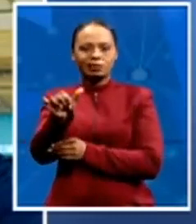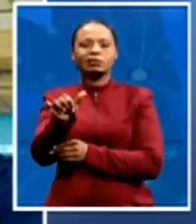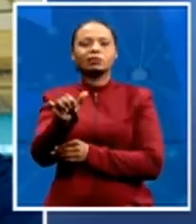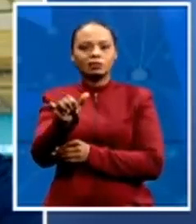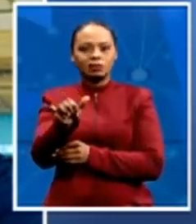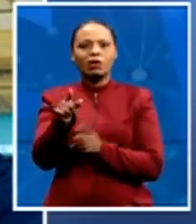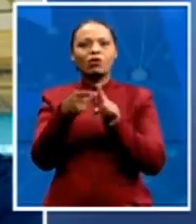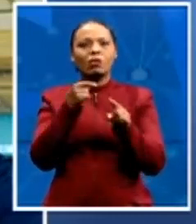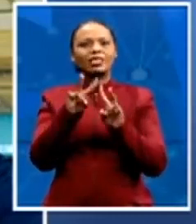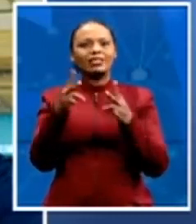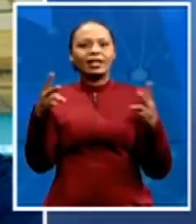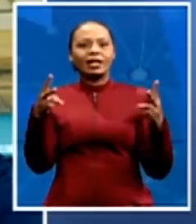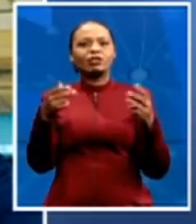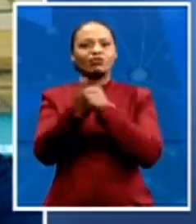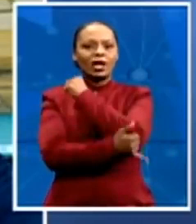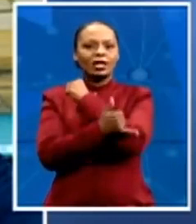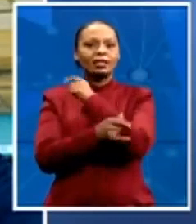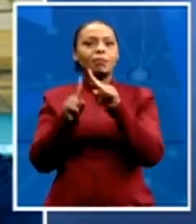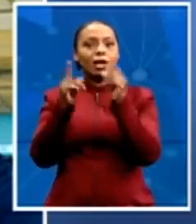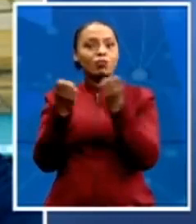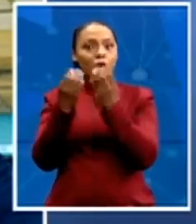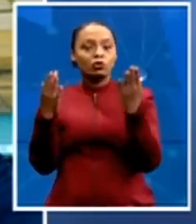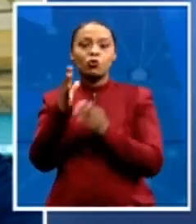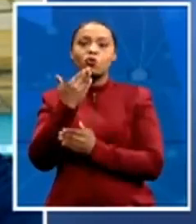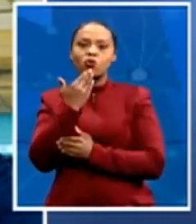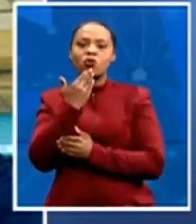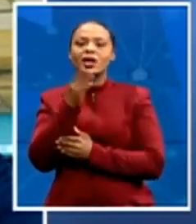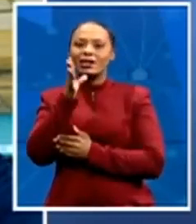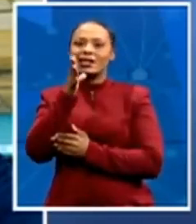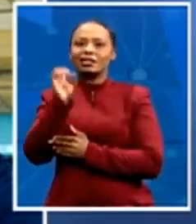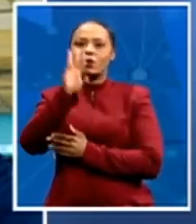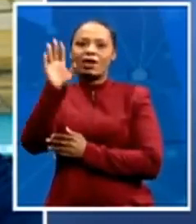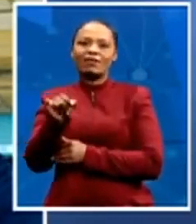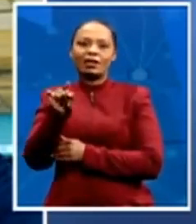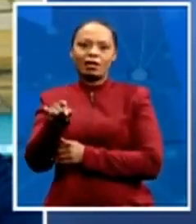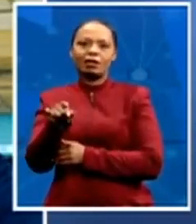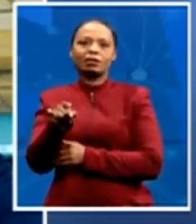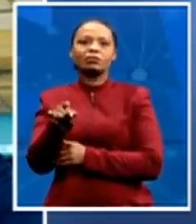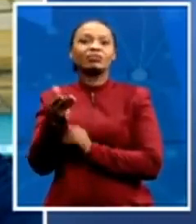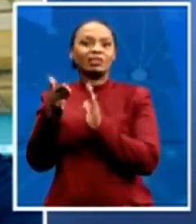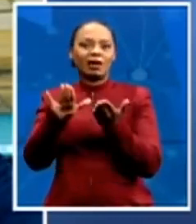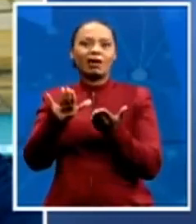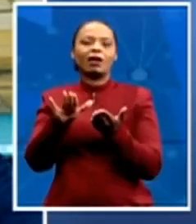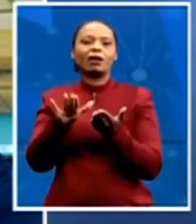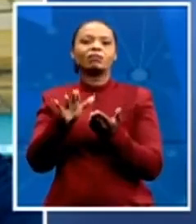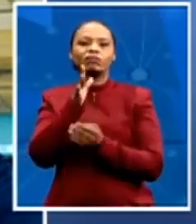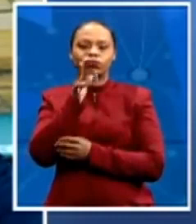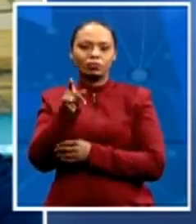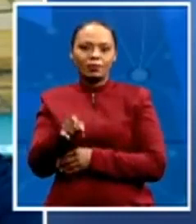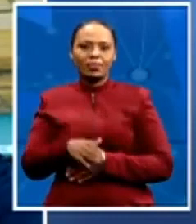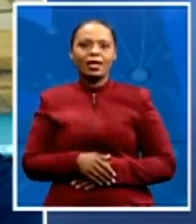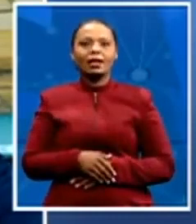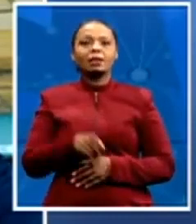Africans. And the South African government then, under the leadership of President Jacob Zuma, and the